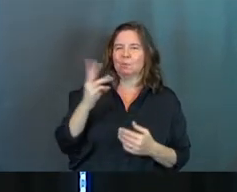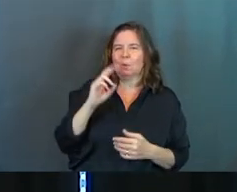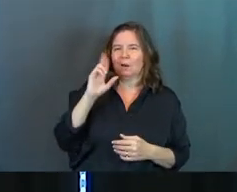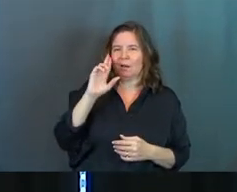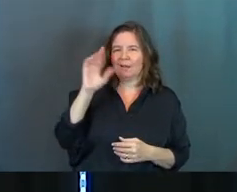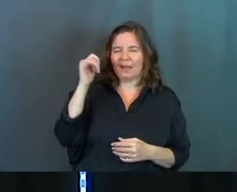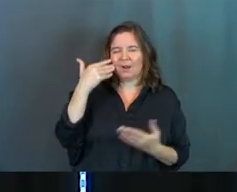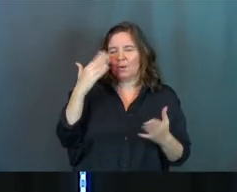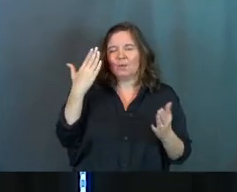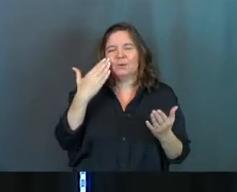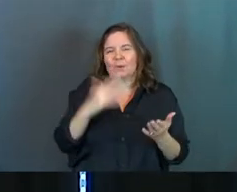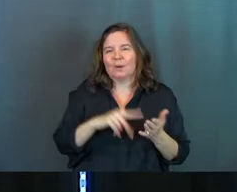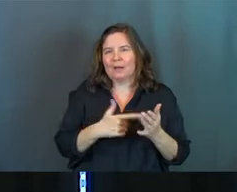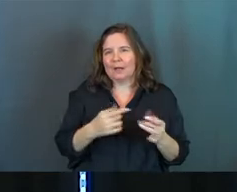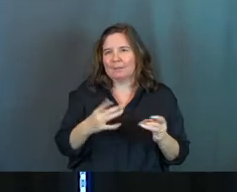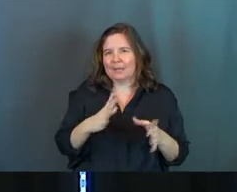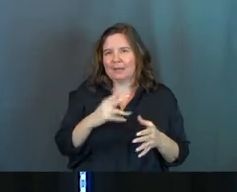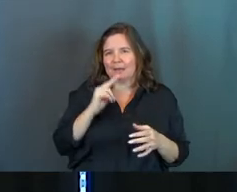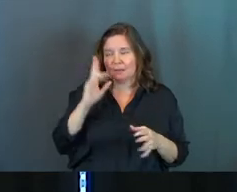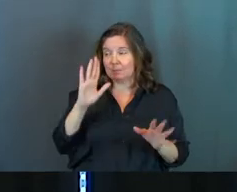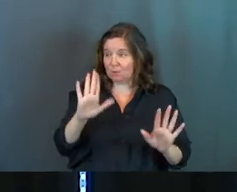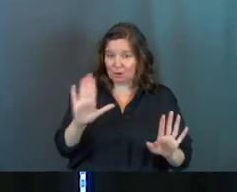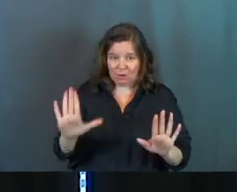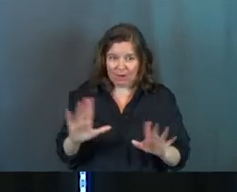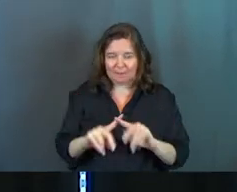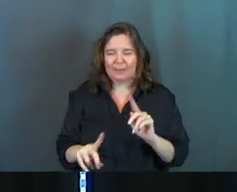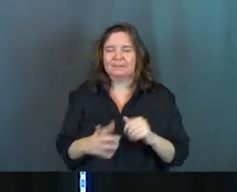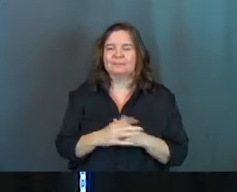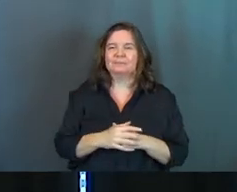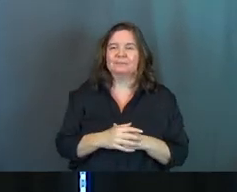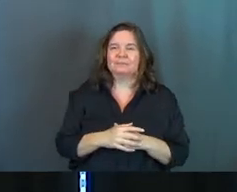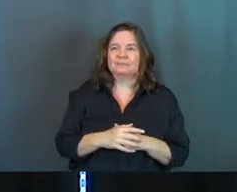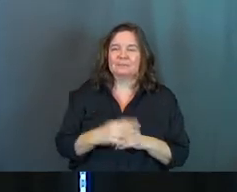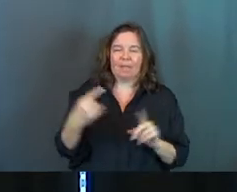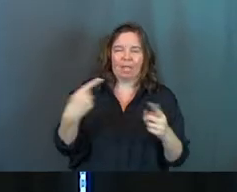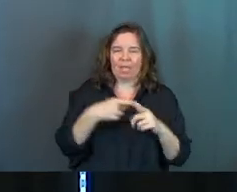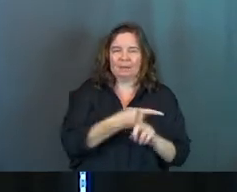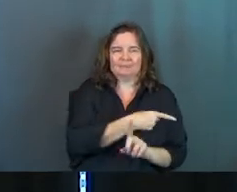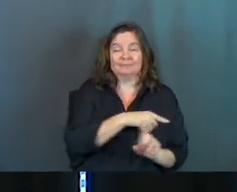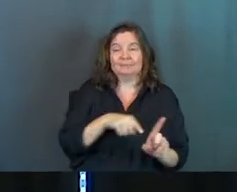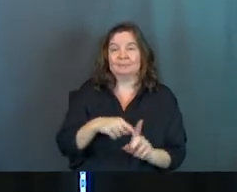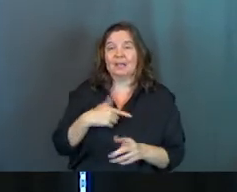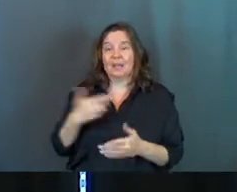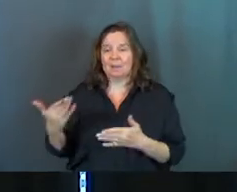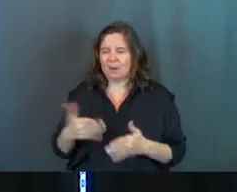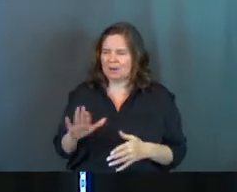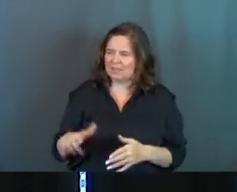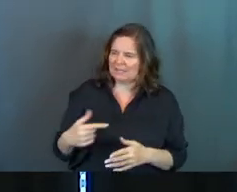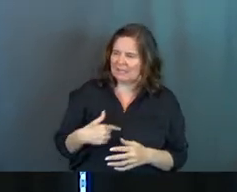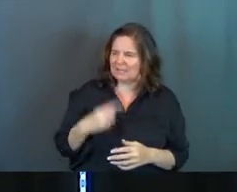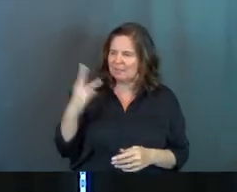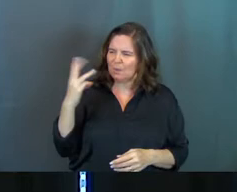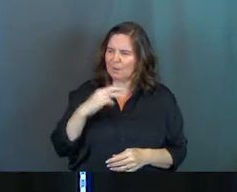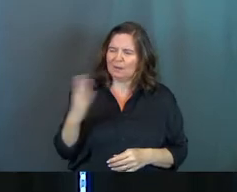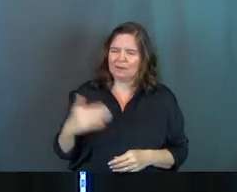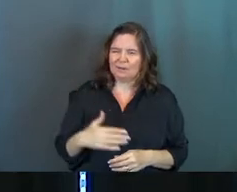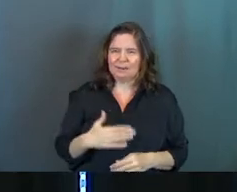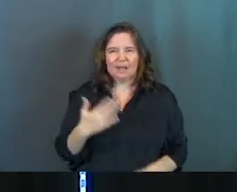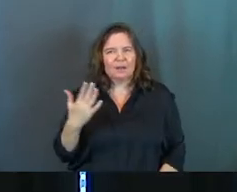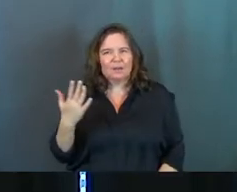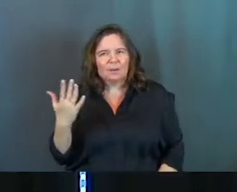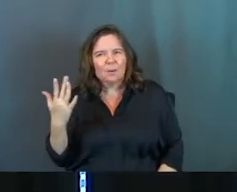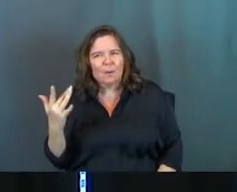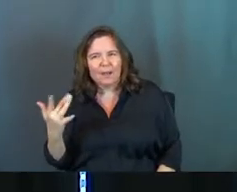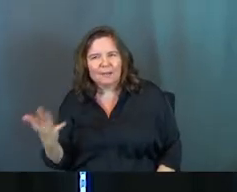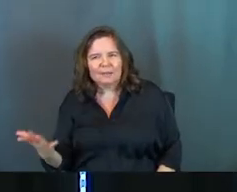weird uncles and aunts. I don't know. You know, I'm hating on uncles today. You guys are great. But it's like, they're like, Hey, bring him out here. He's being, yeah, he's being weird. It's like, why?